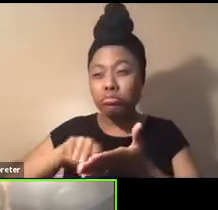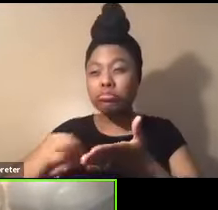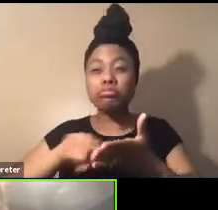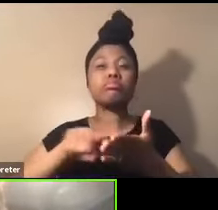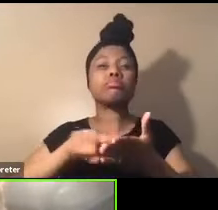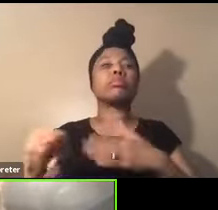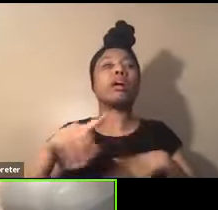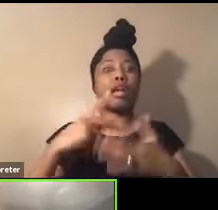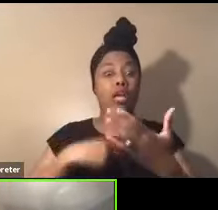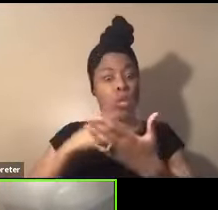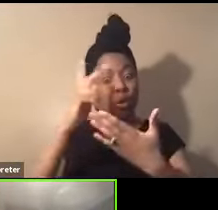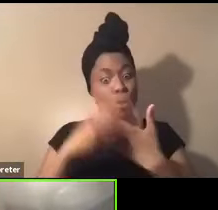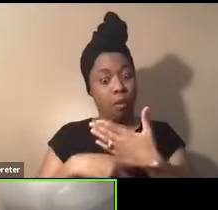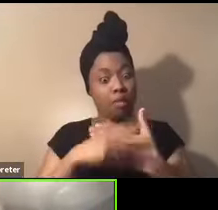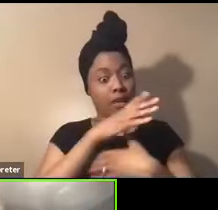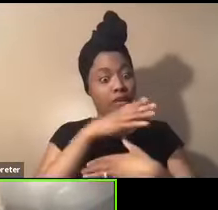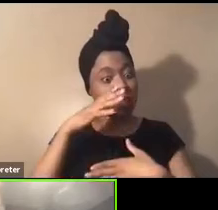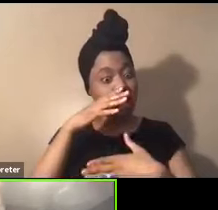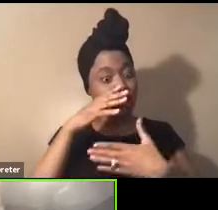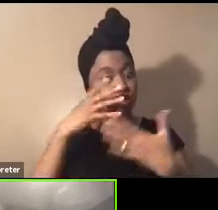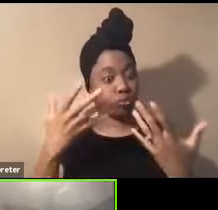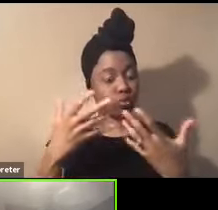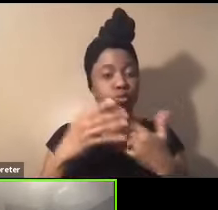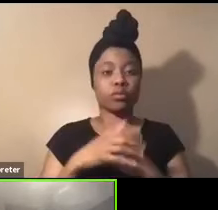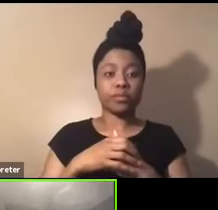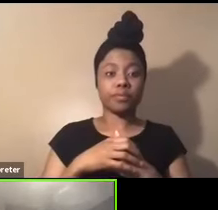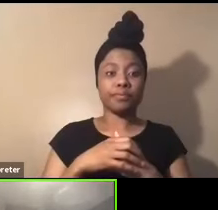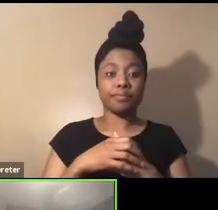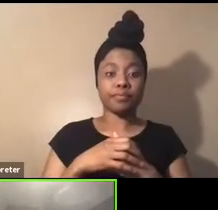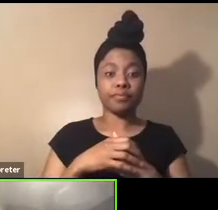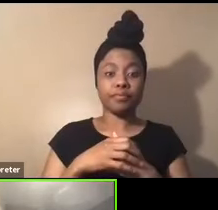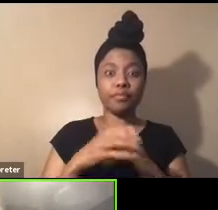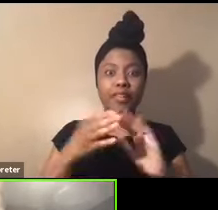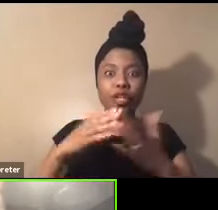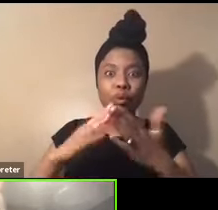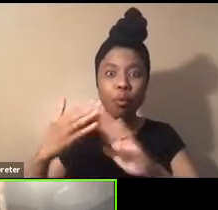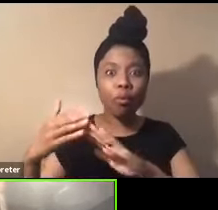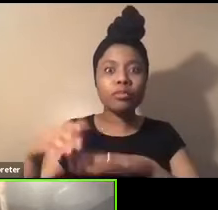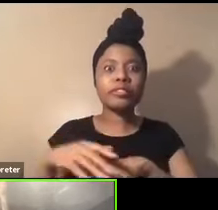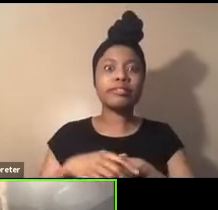you plant something agriculture, you know, those agricultural communities,